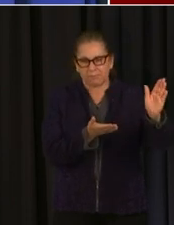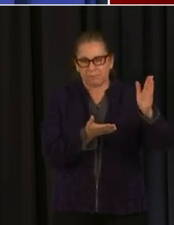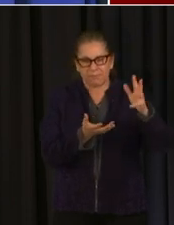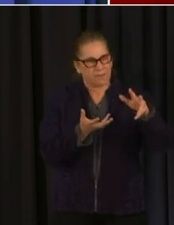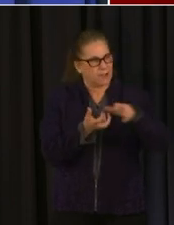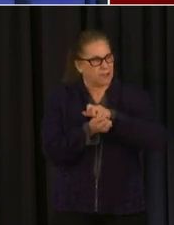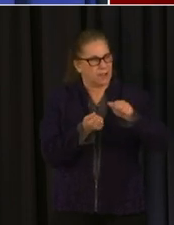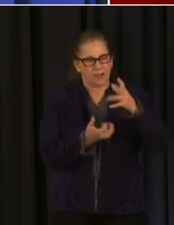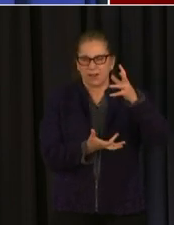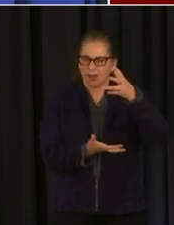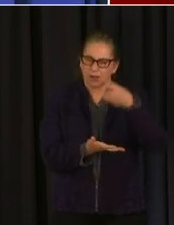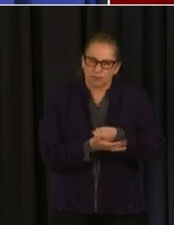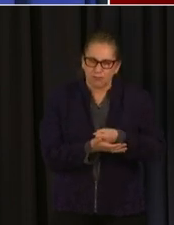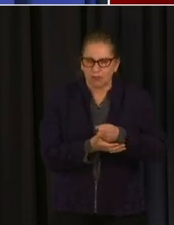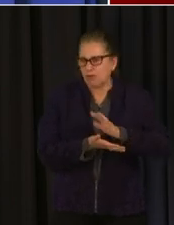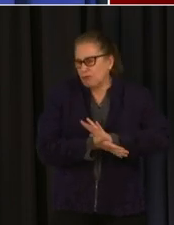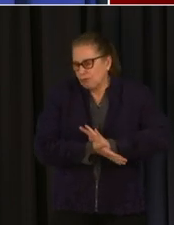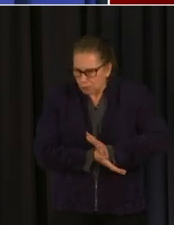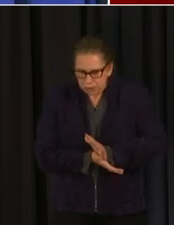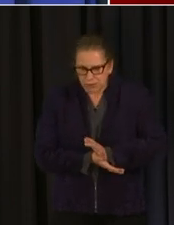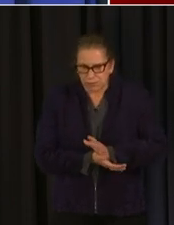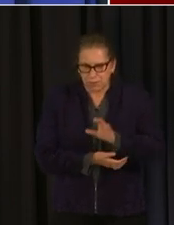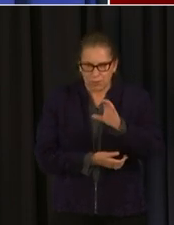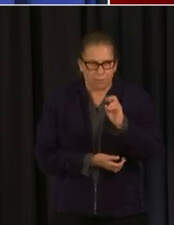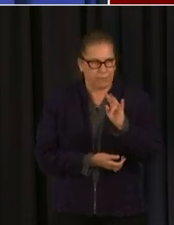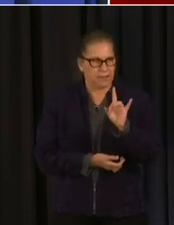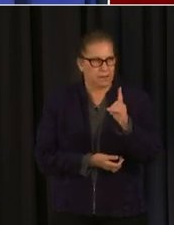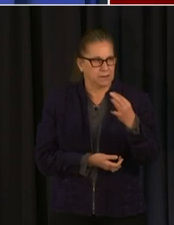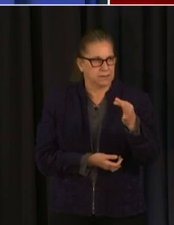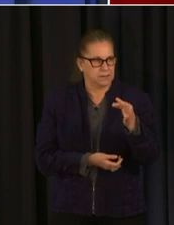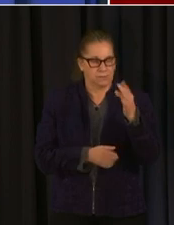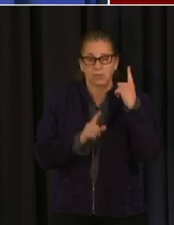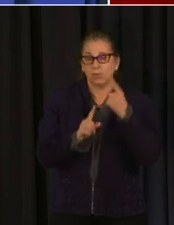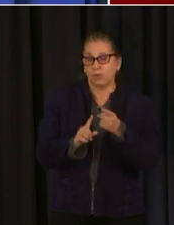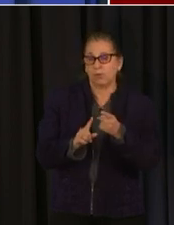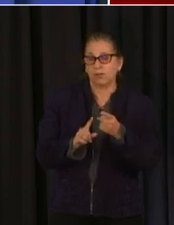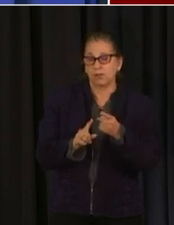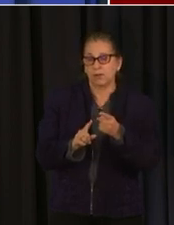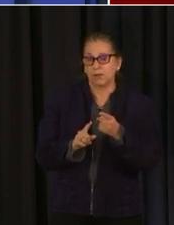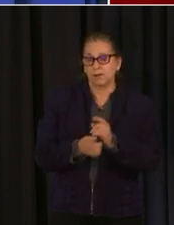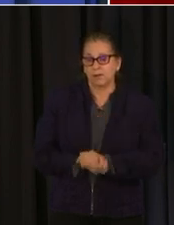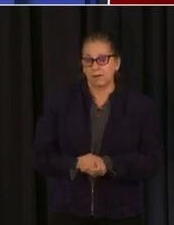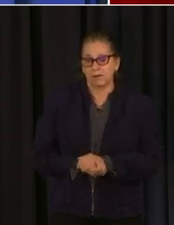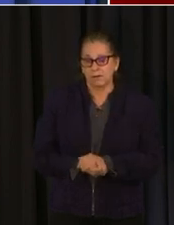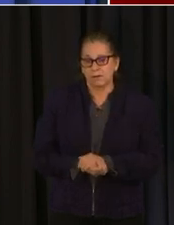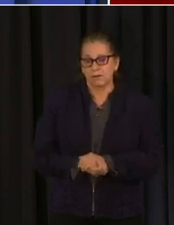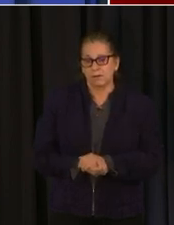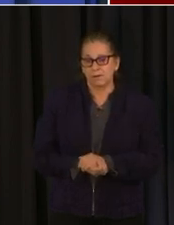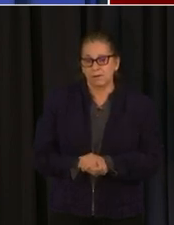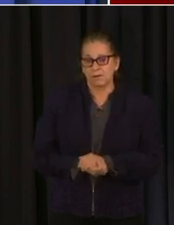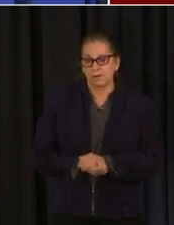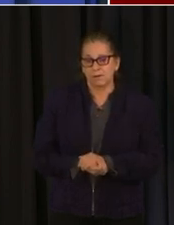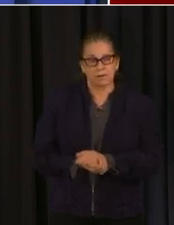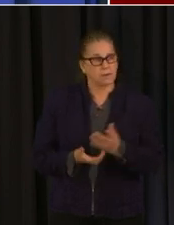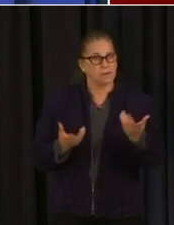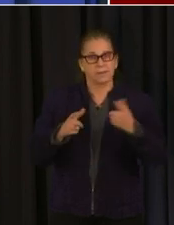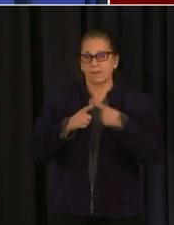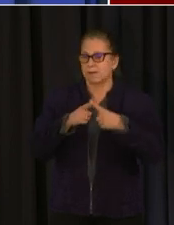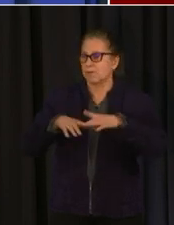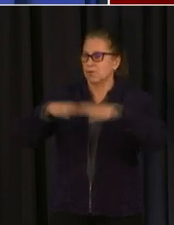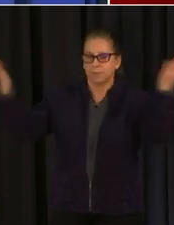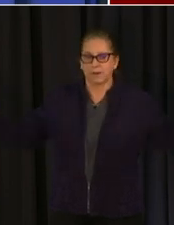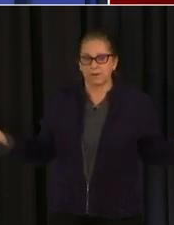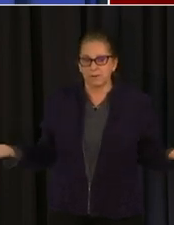of our population being vaccinated why would we continue to still have so many restrictions that are intended to mitigate right so